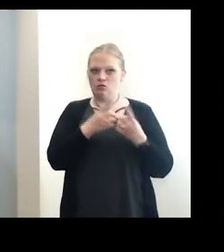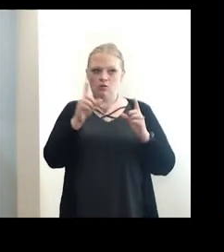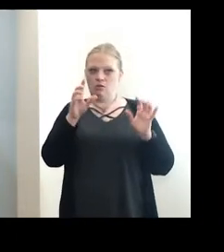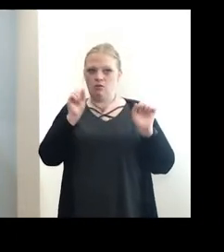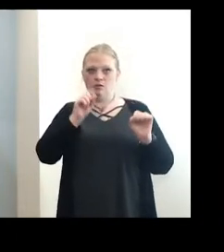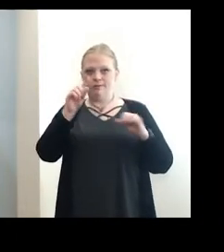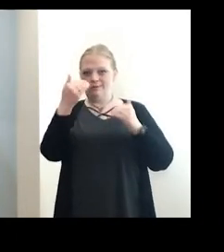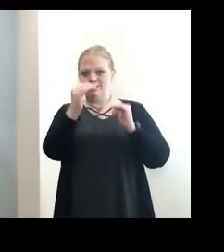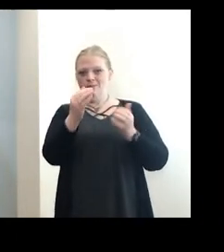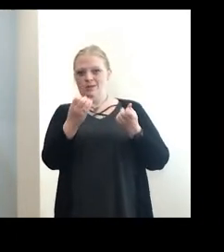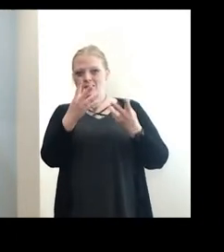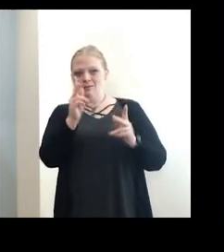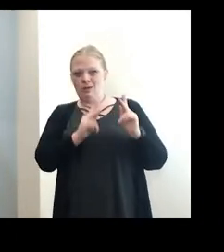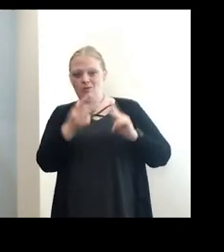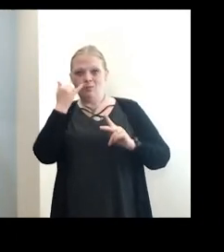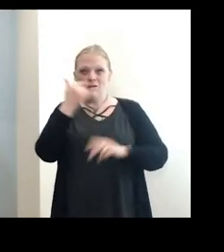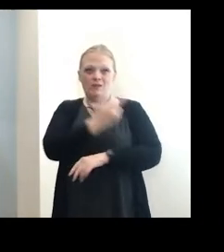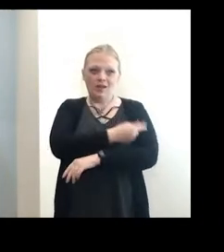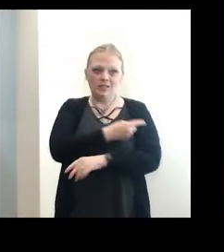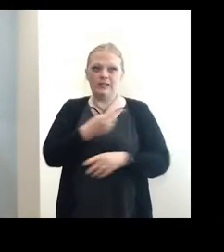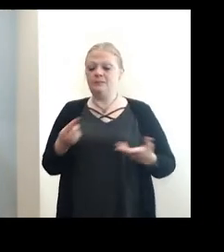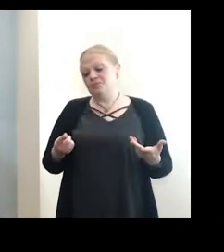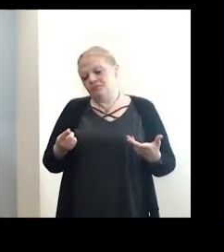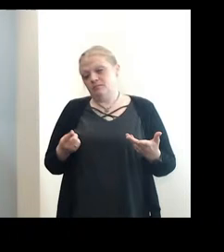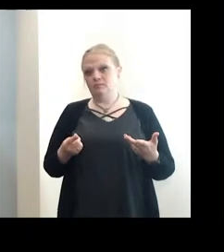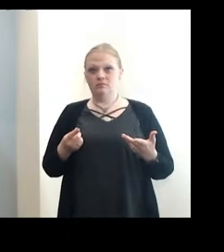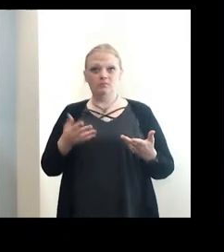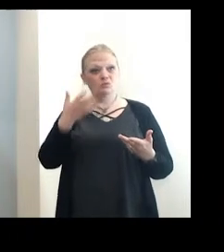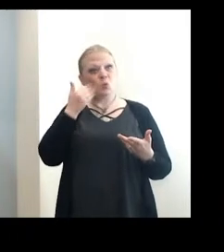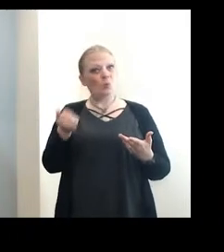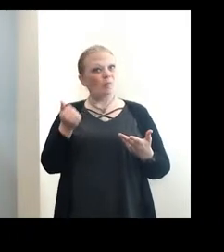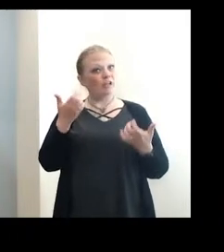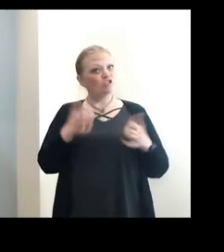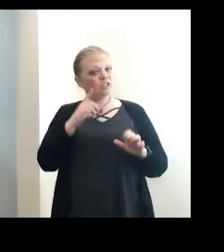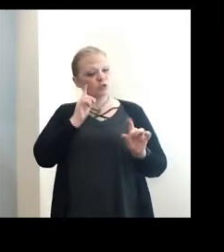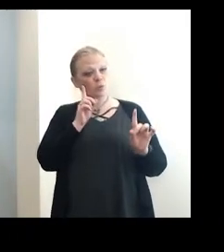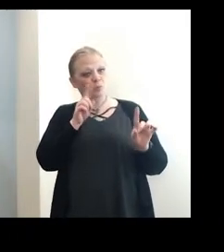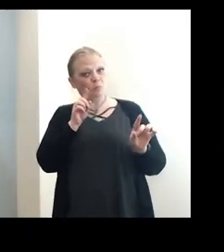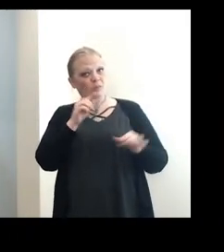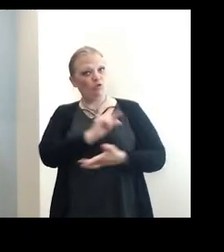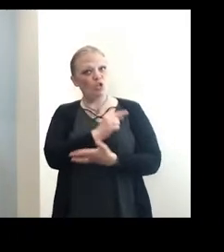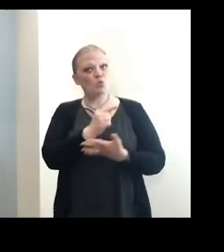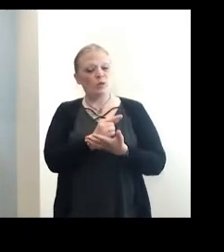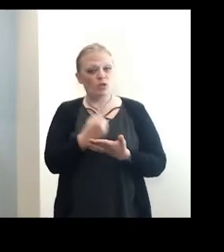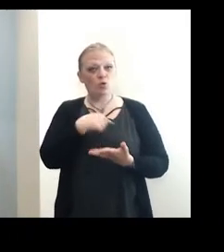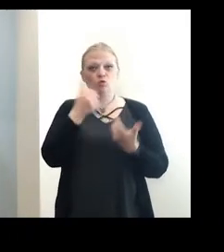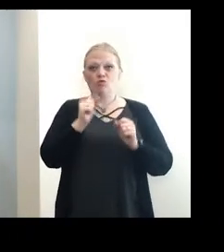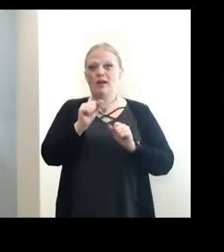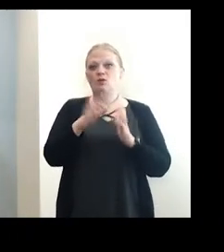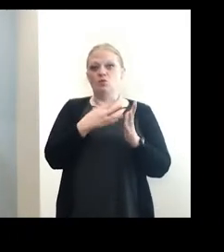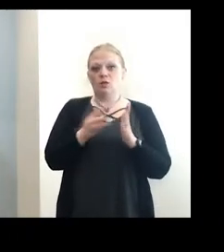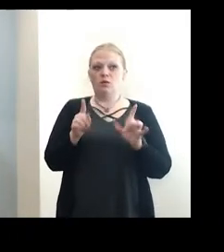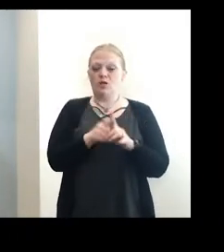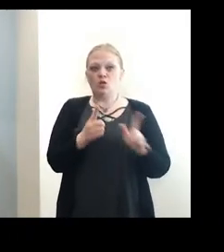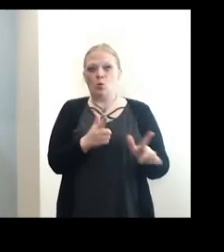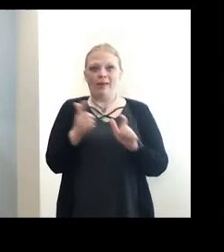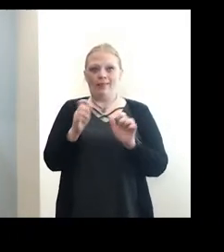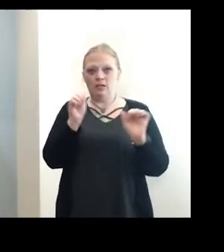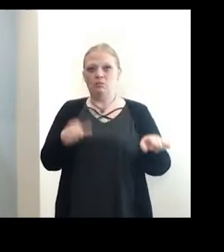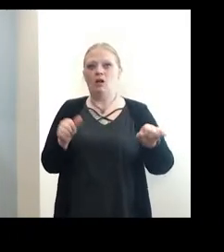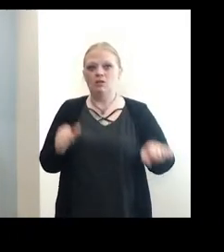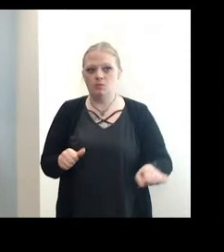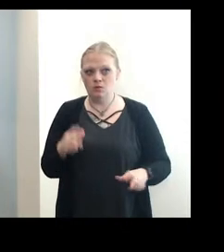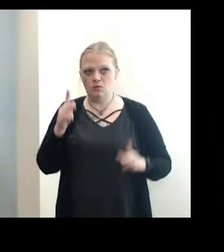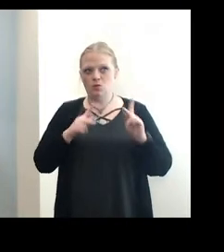certain amount of people. Well, if they're vaccinated, there's a much greater chance they'll be able to attend graduation. So we're trying to schedule these as quickly as possible so that